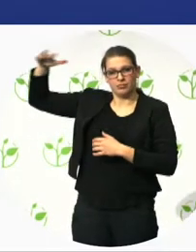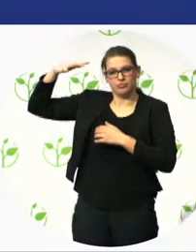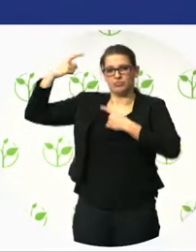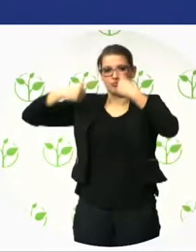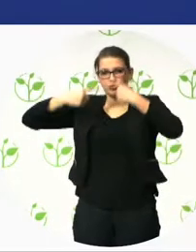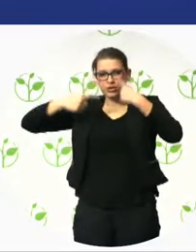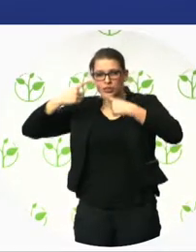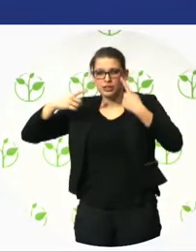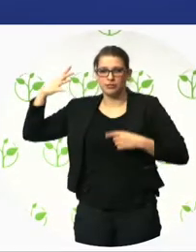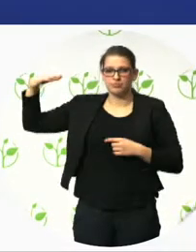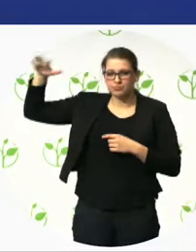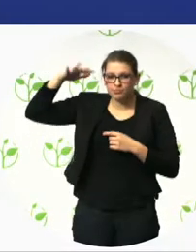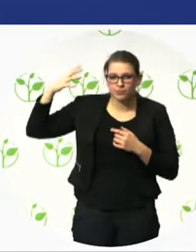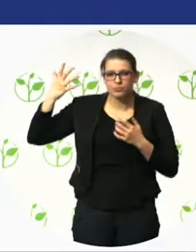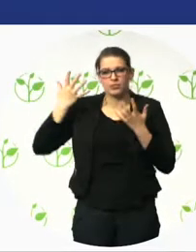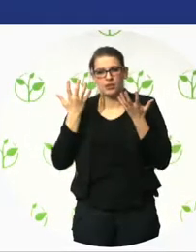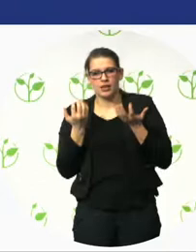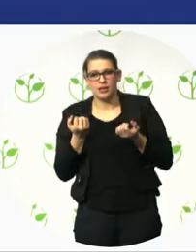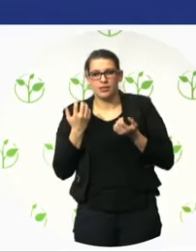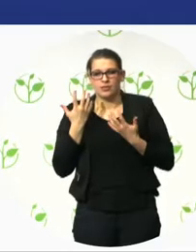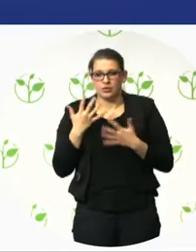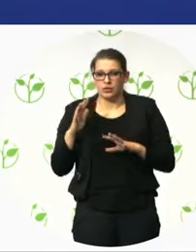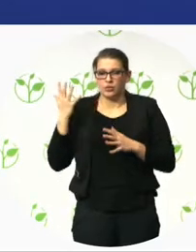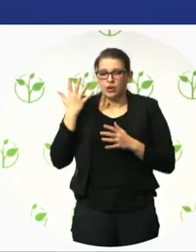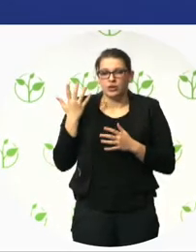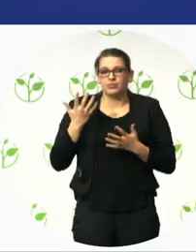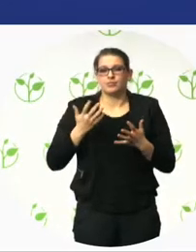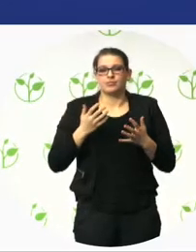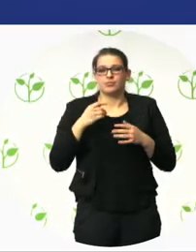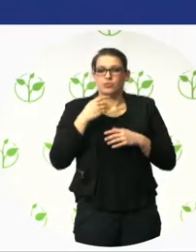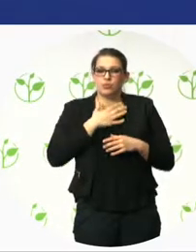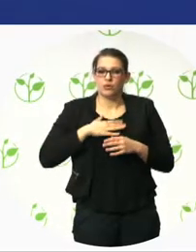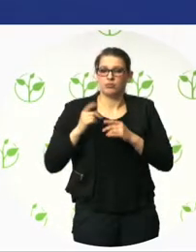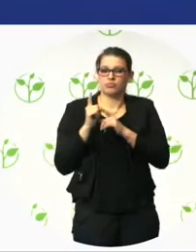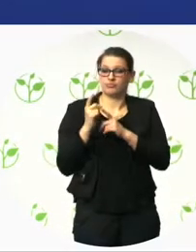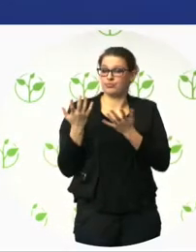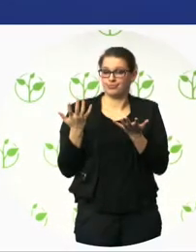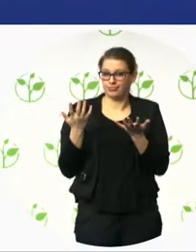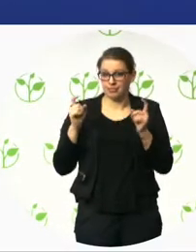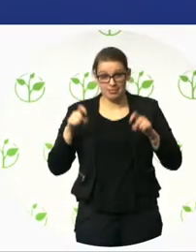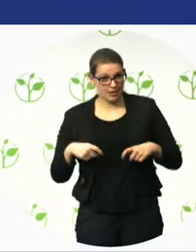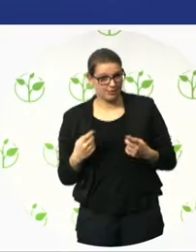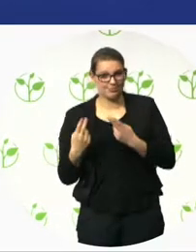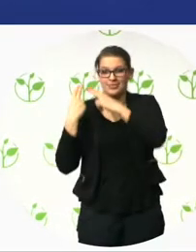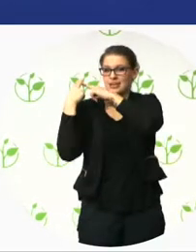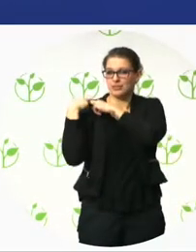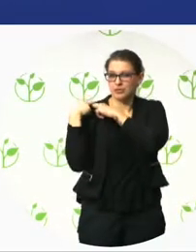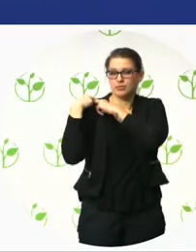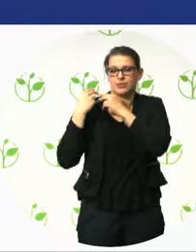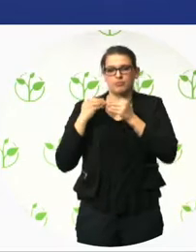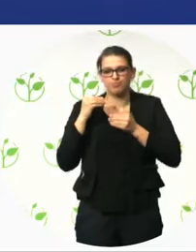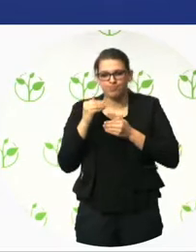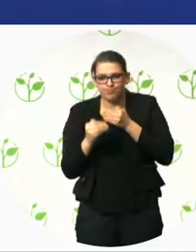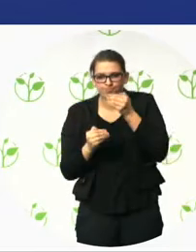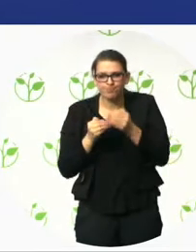how to develop the strategy. And most important of